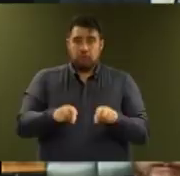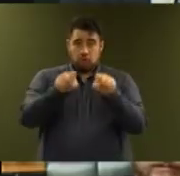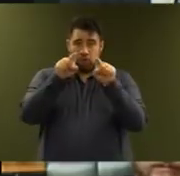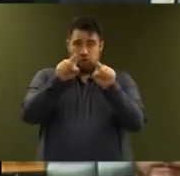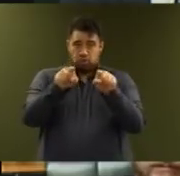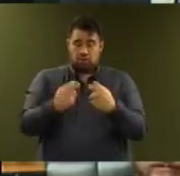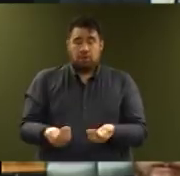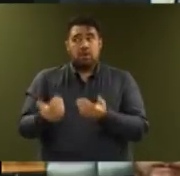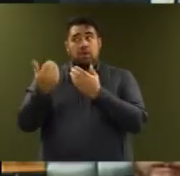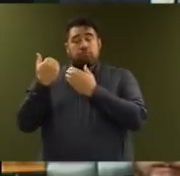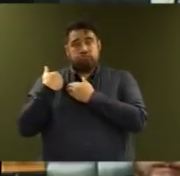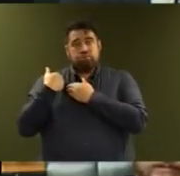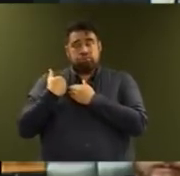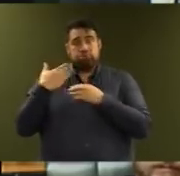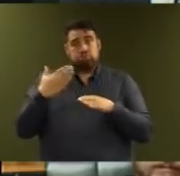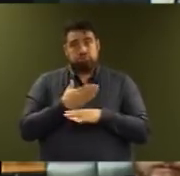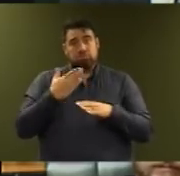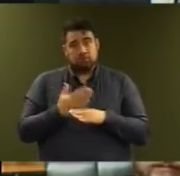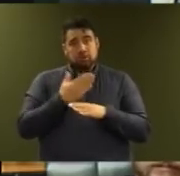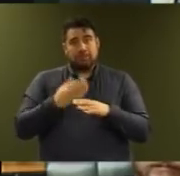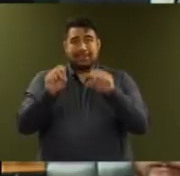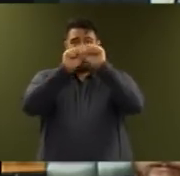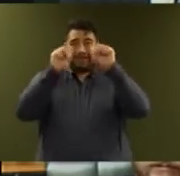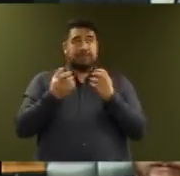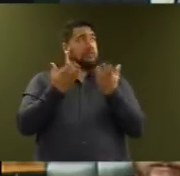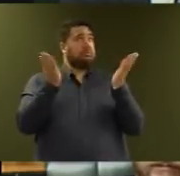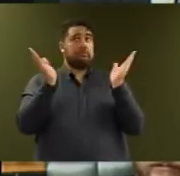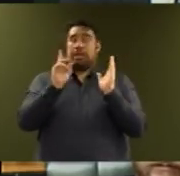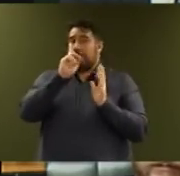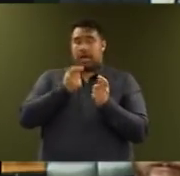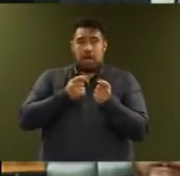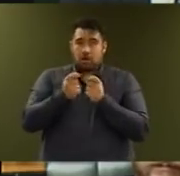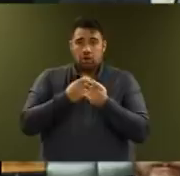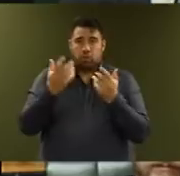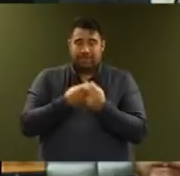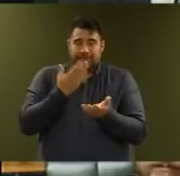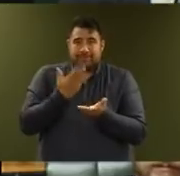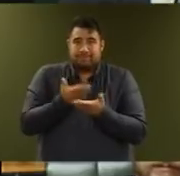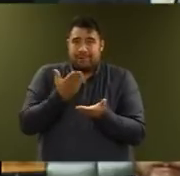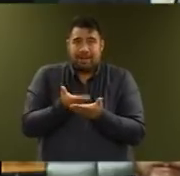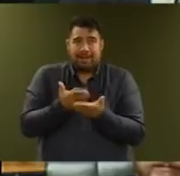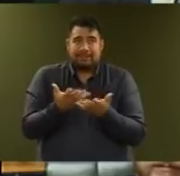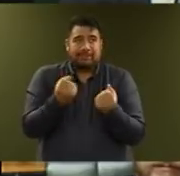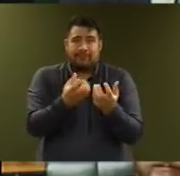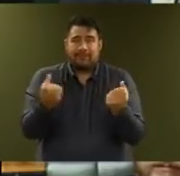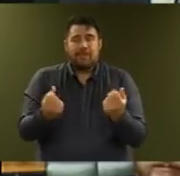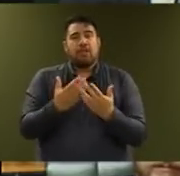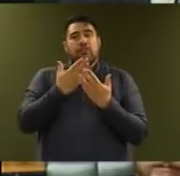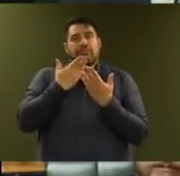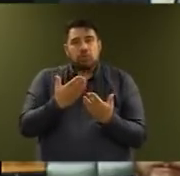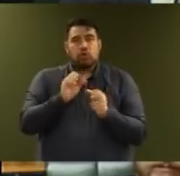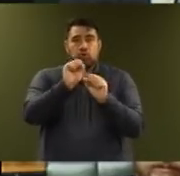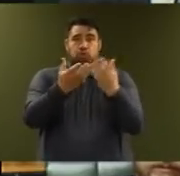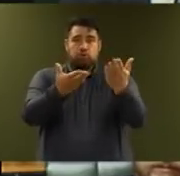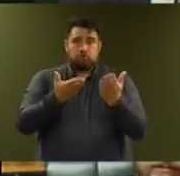the burden of a system that was unable to cope with the demands it faced. Thank you for your service